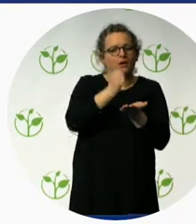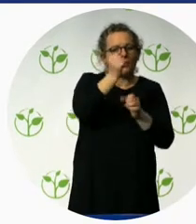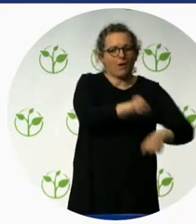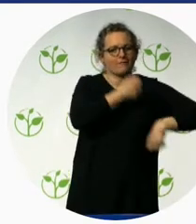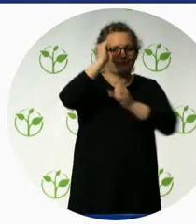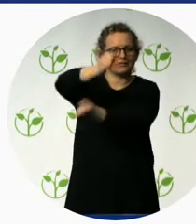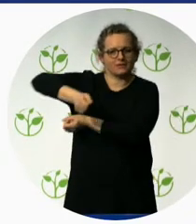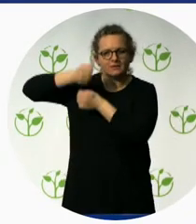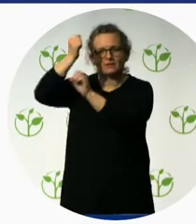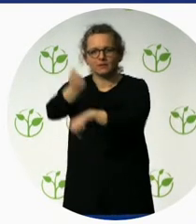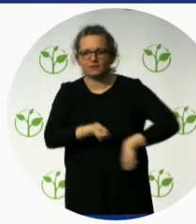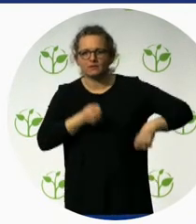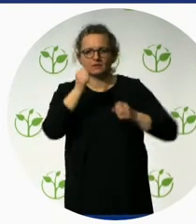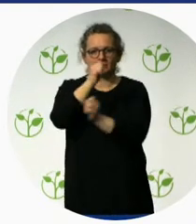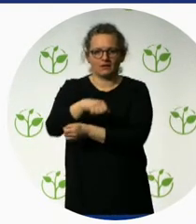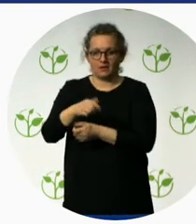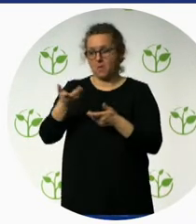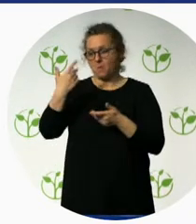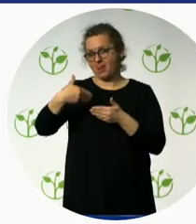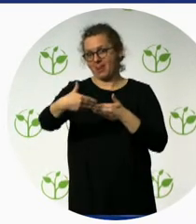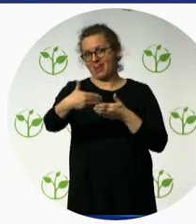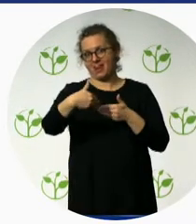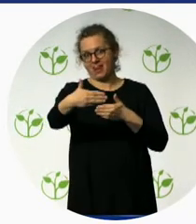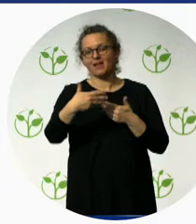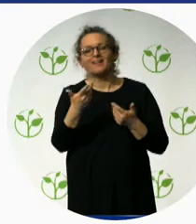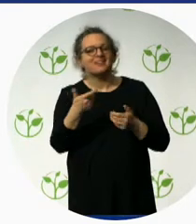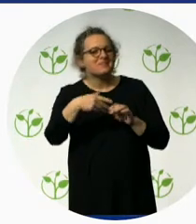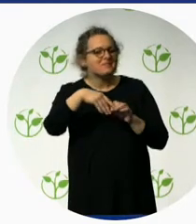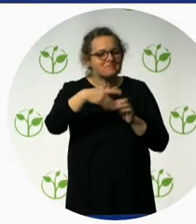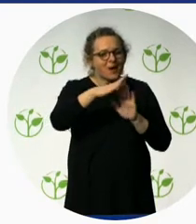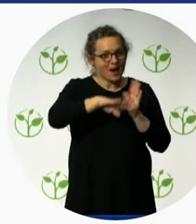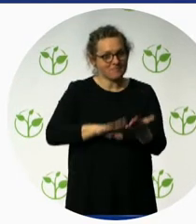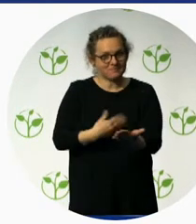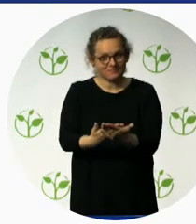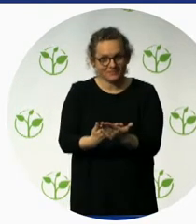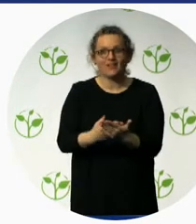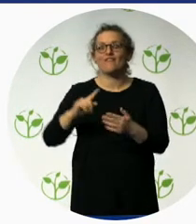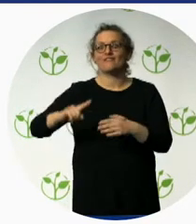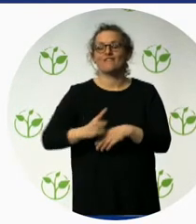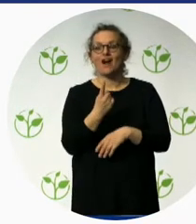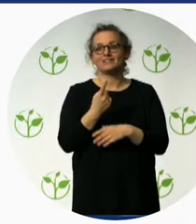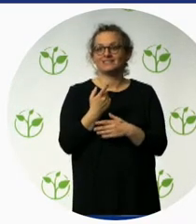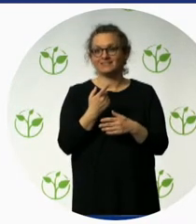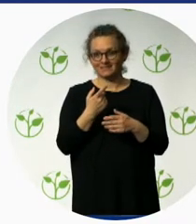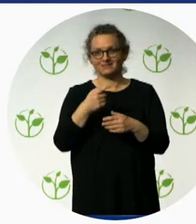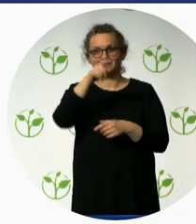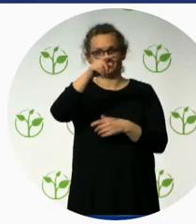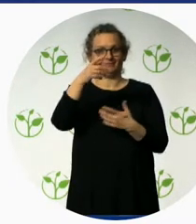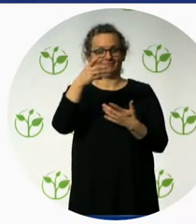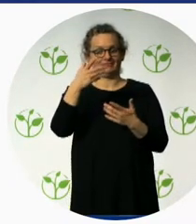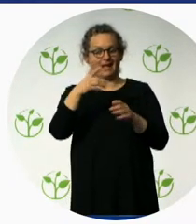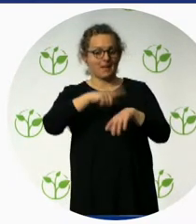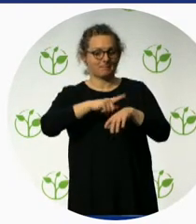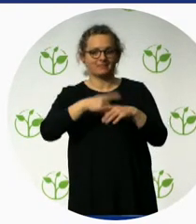for people with disabilities. So, the target audience is pretty much everyone. People of any disability for that matter.